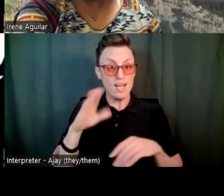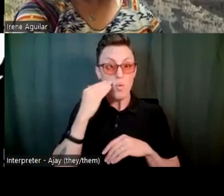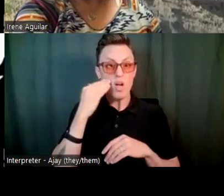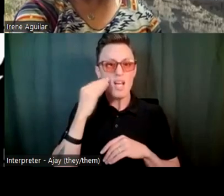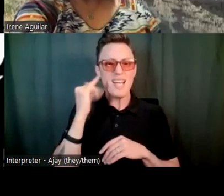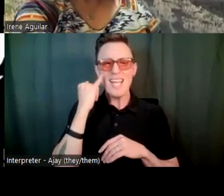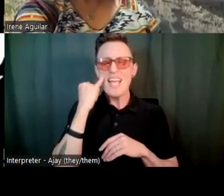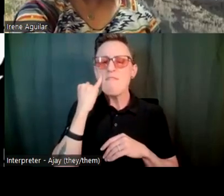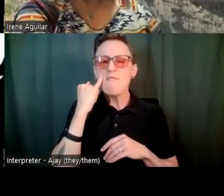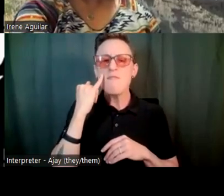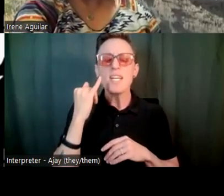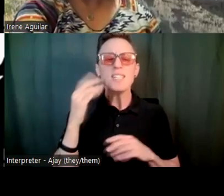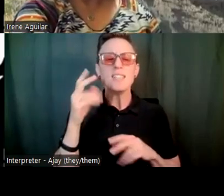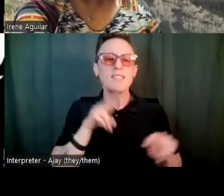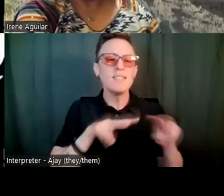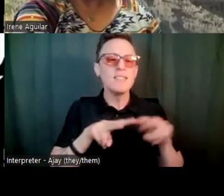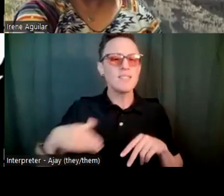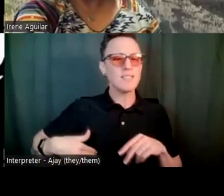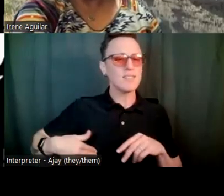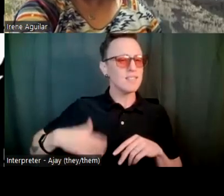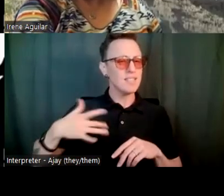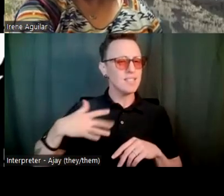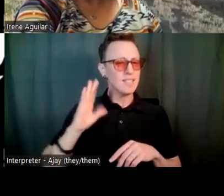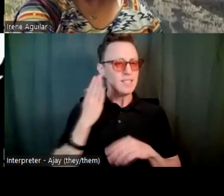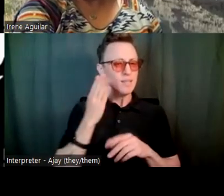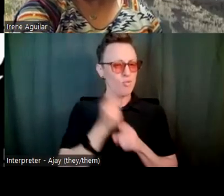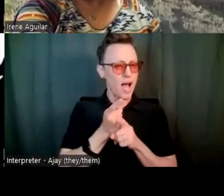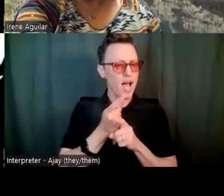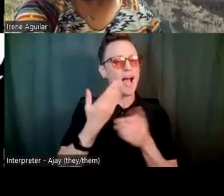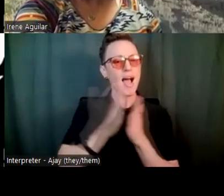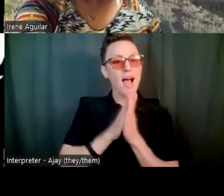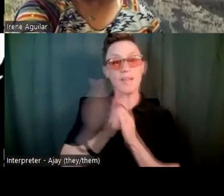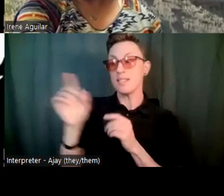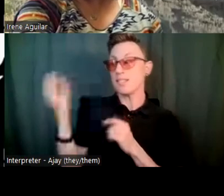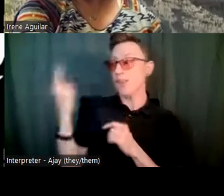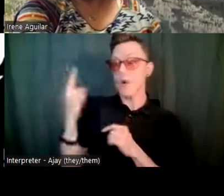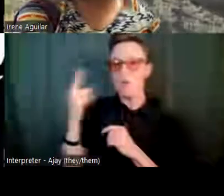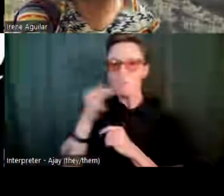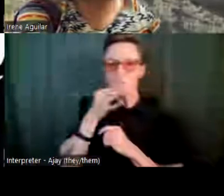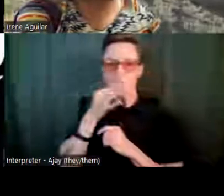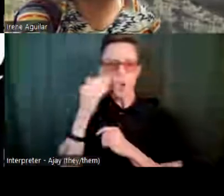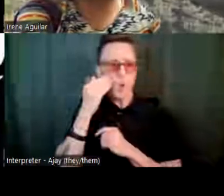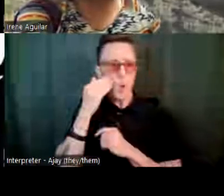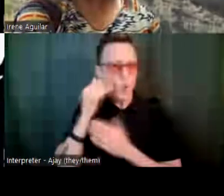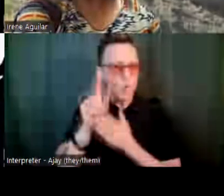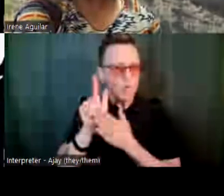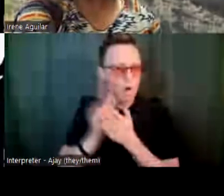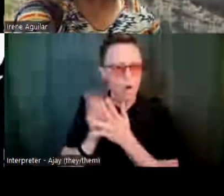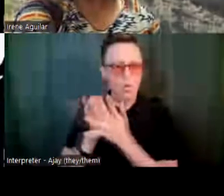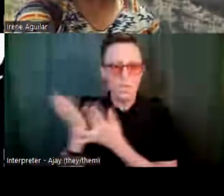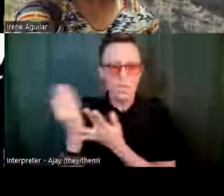seem right, you need to ask somebody who really knows the law and make sure you're getting what you want for your child.